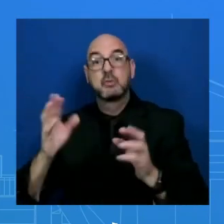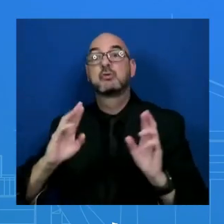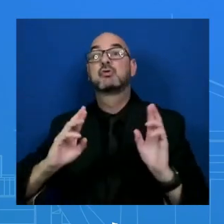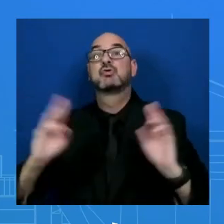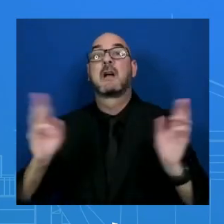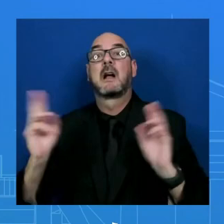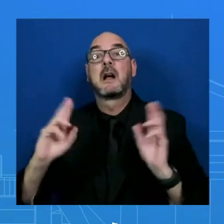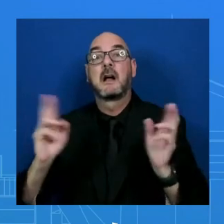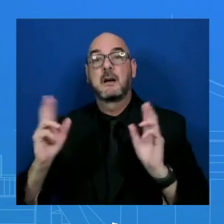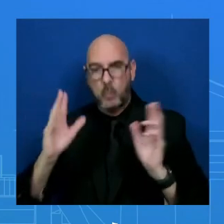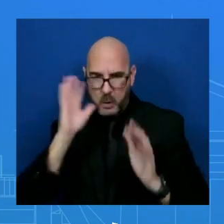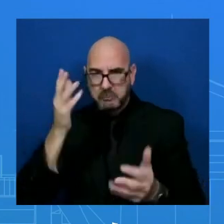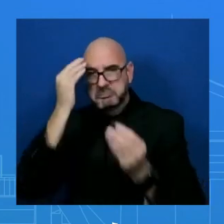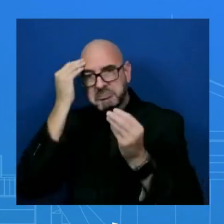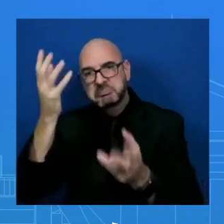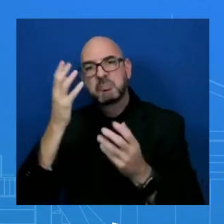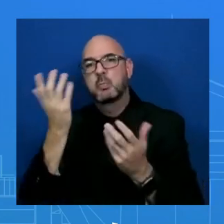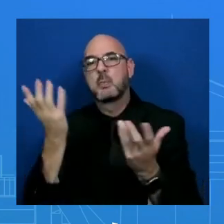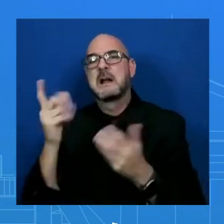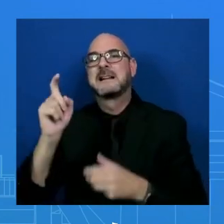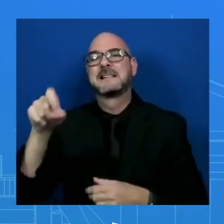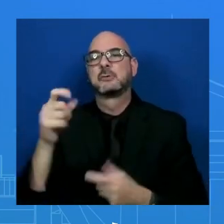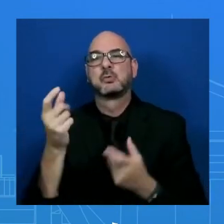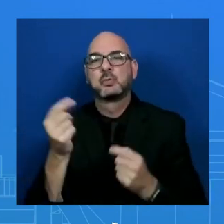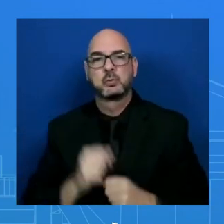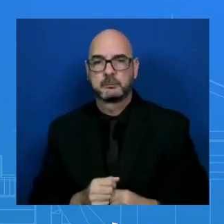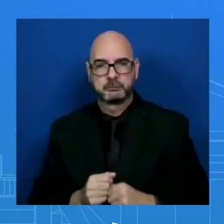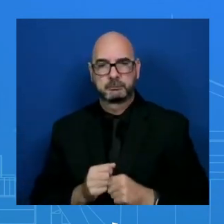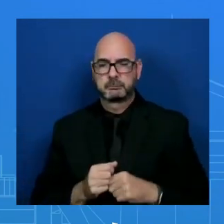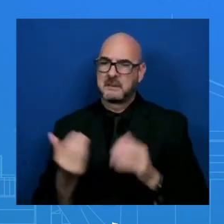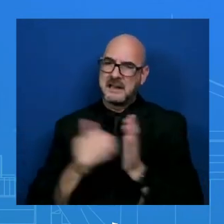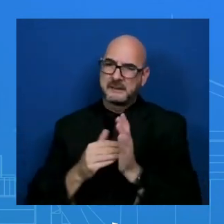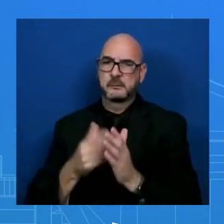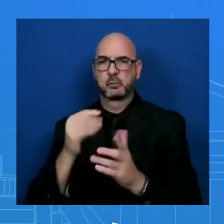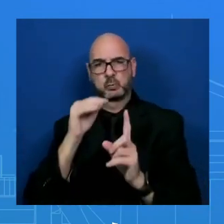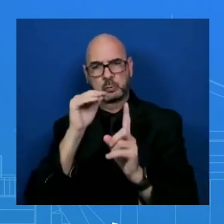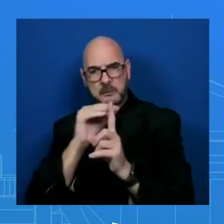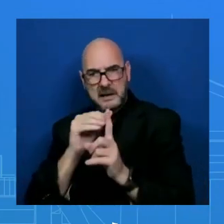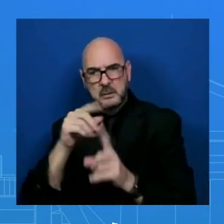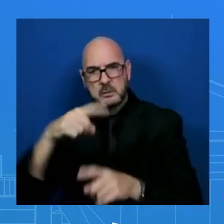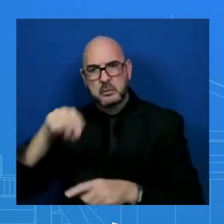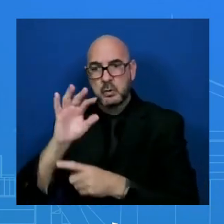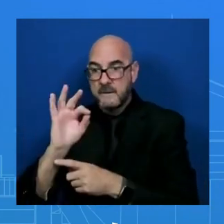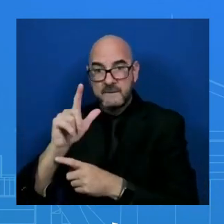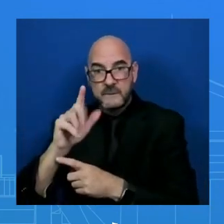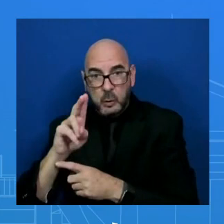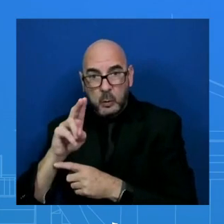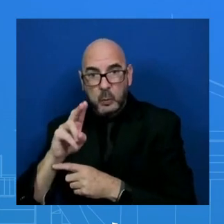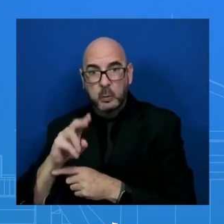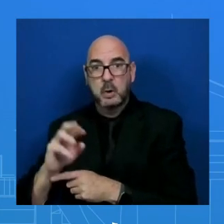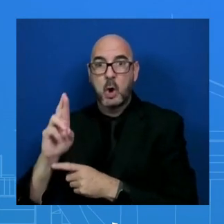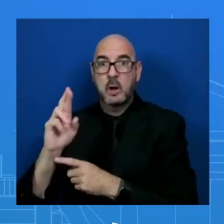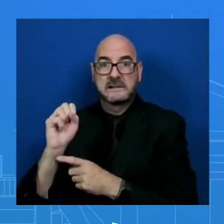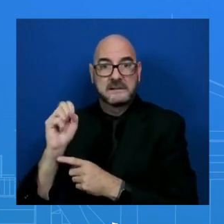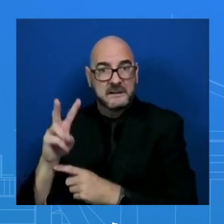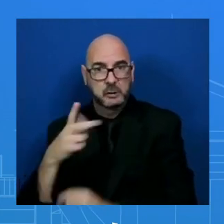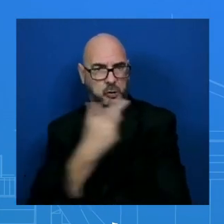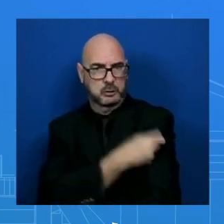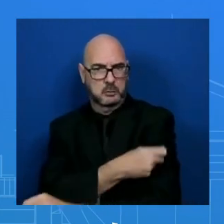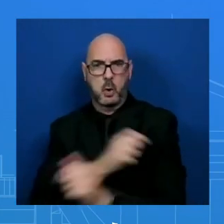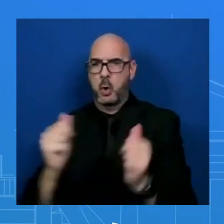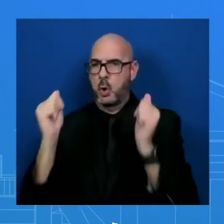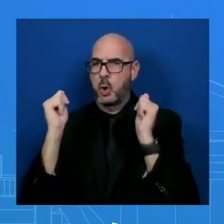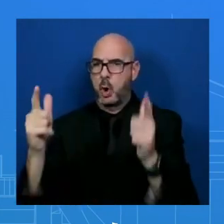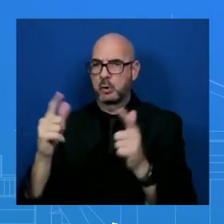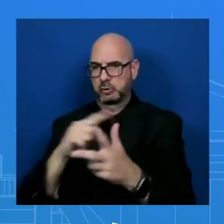remind them to take your flu vaccine and also RSV shots. All three are going to be key and critical as we get into the – and get into the fall. Go ahead, Joey.